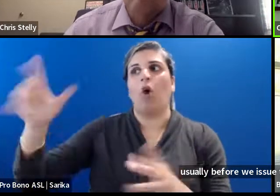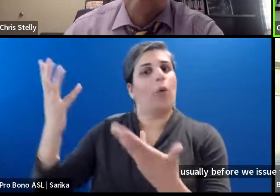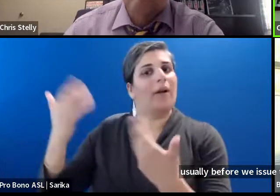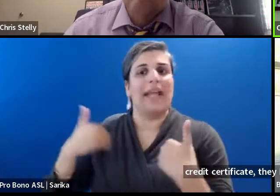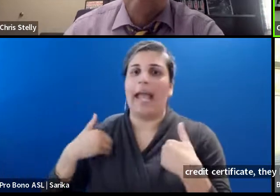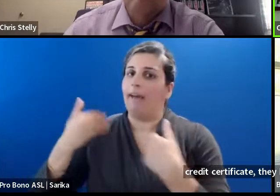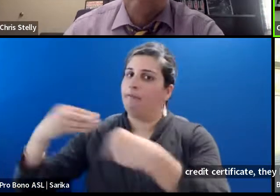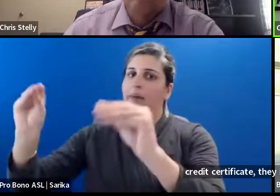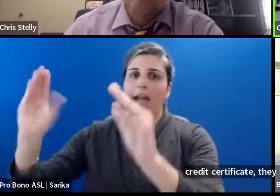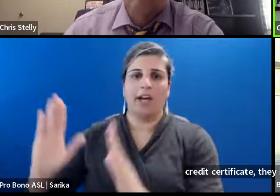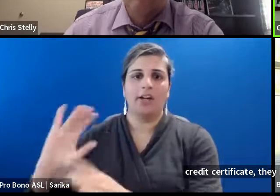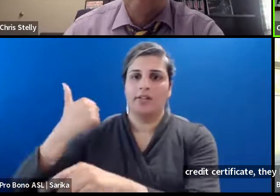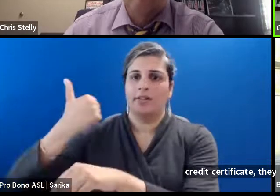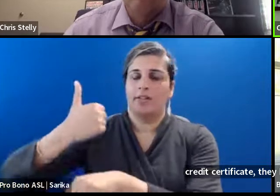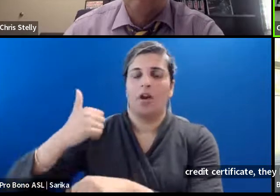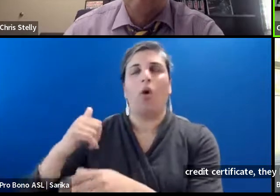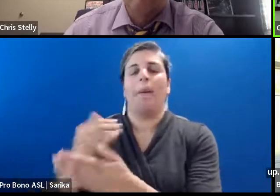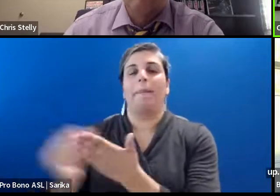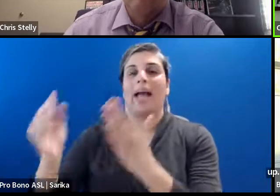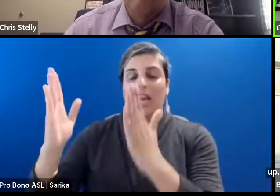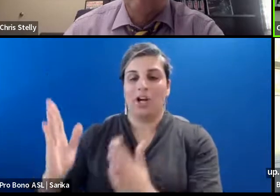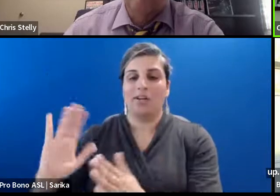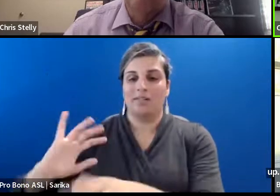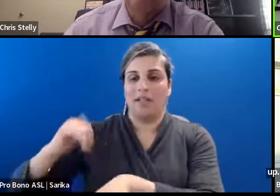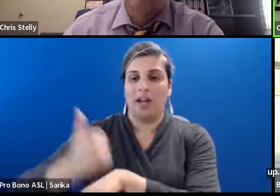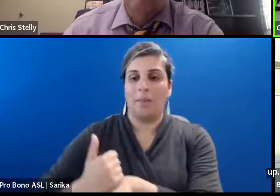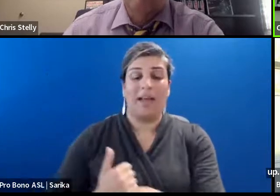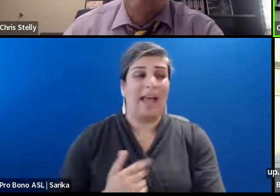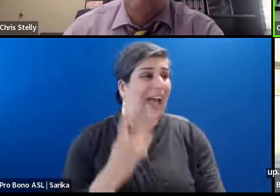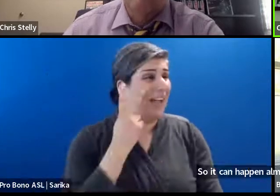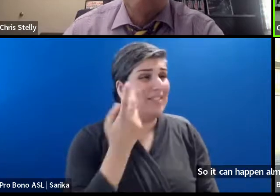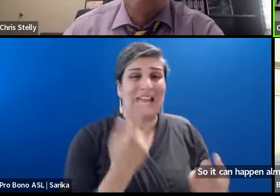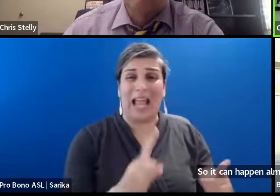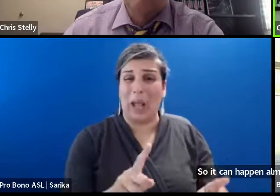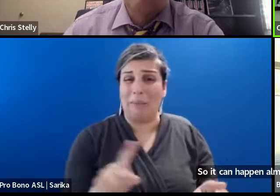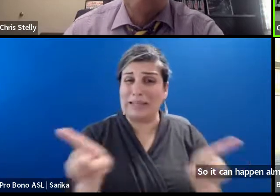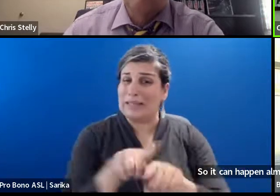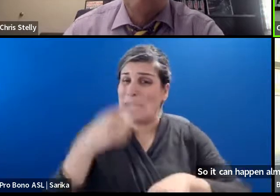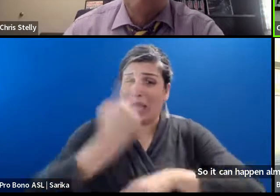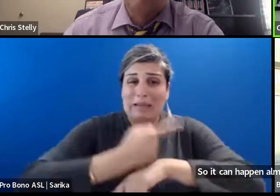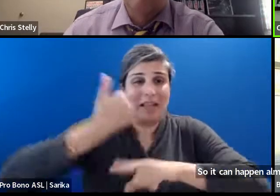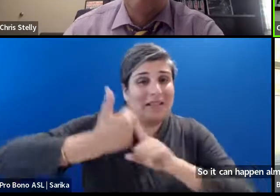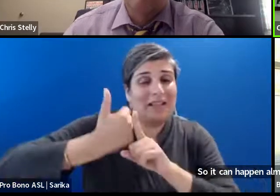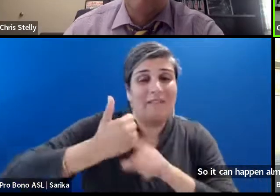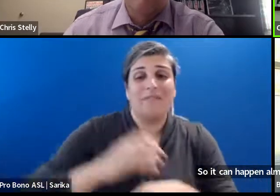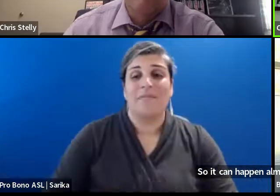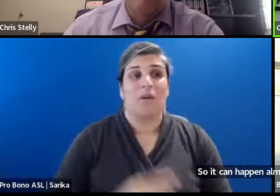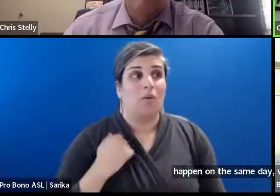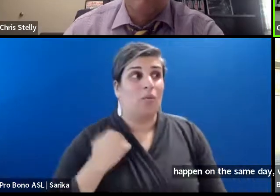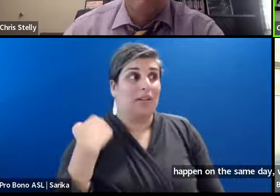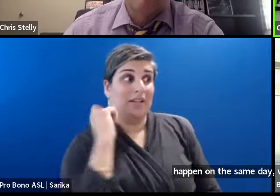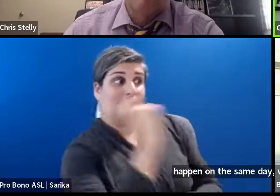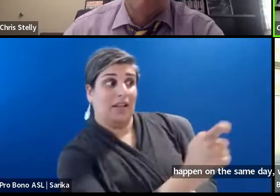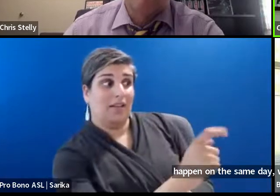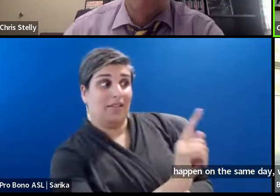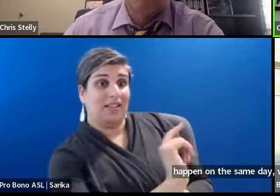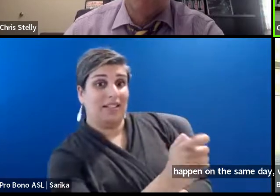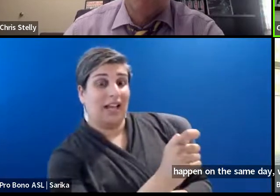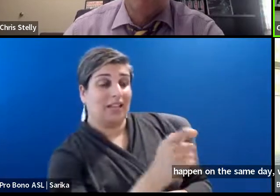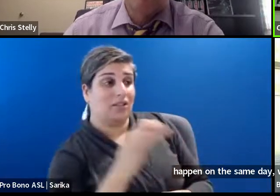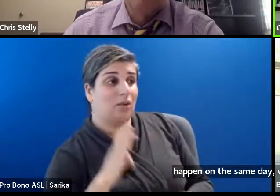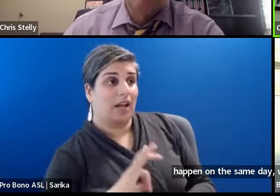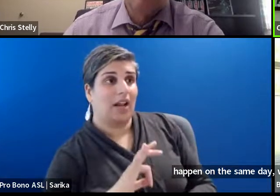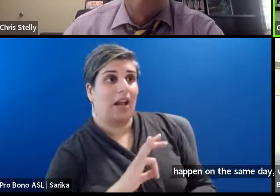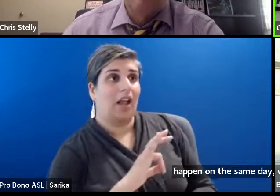it can happen almost, I've seen it happen on the same day where we issue the tax credit certificate. Um, and they have their buyer